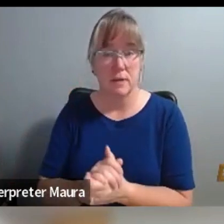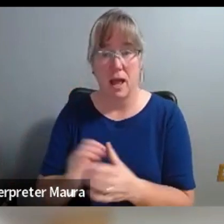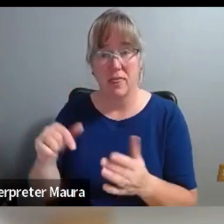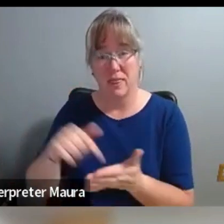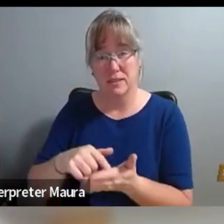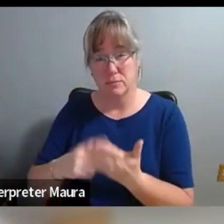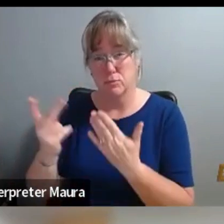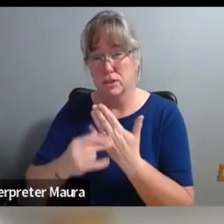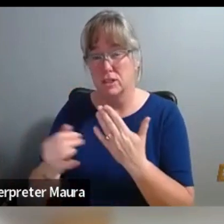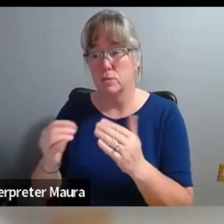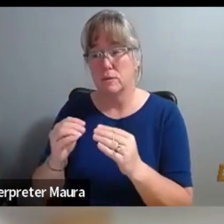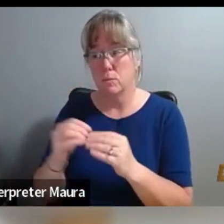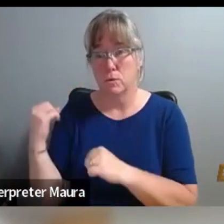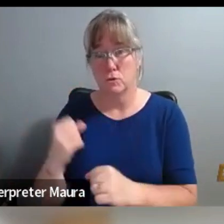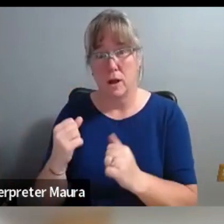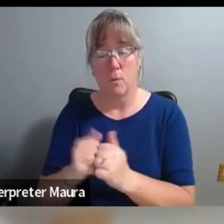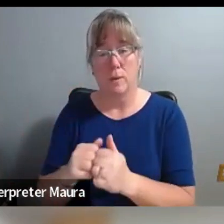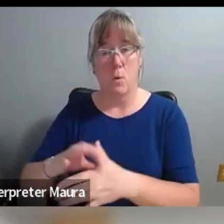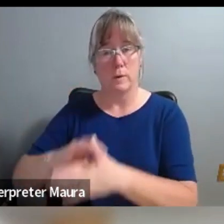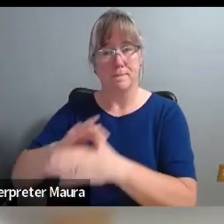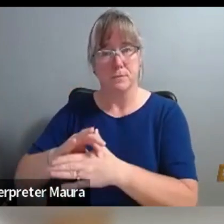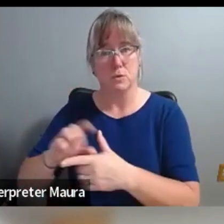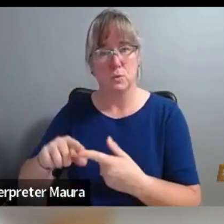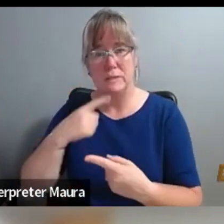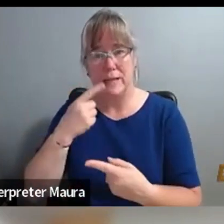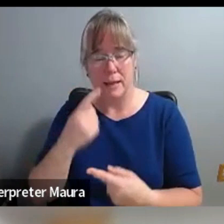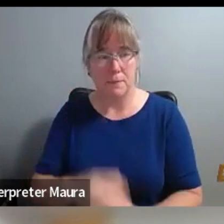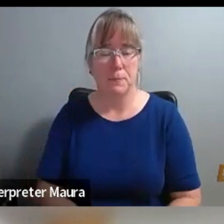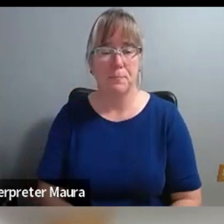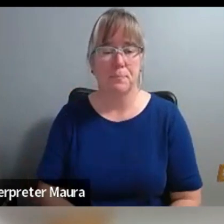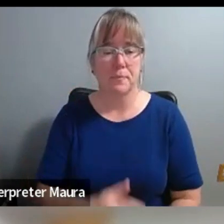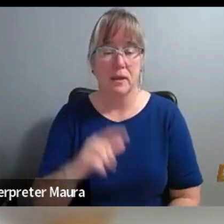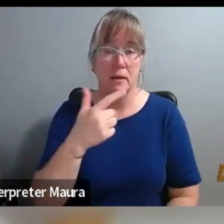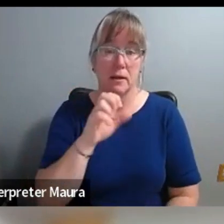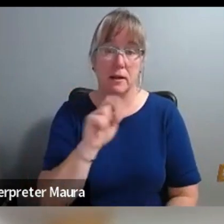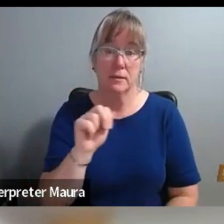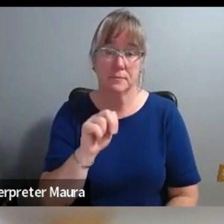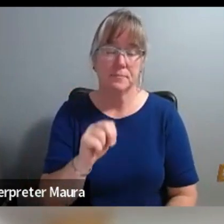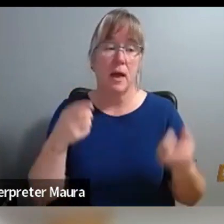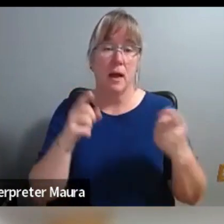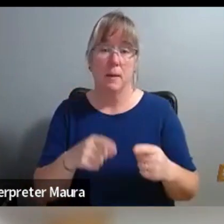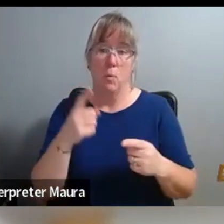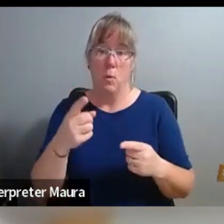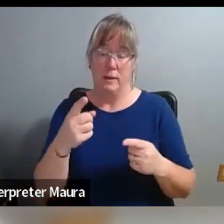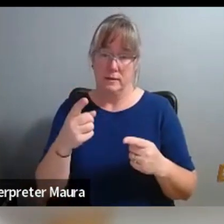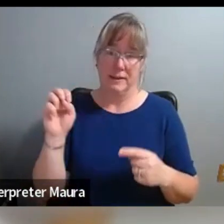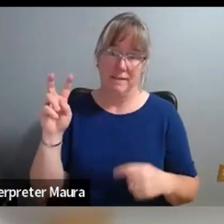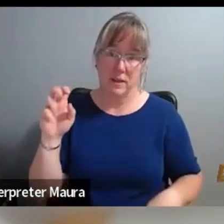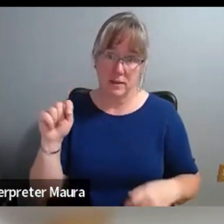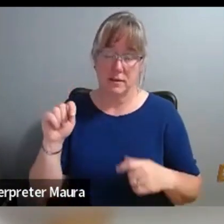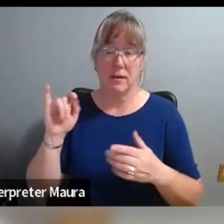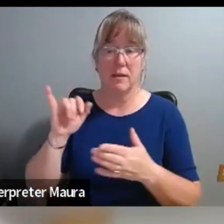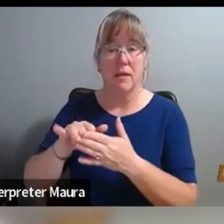with more to say. There was a, an event, um, that is described in the